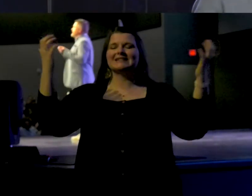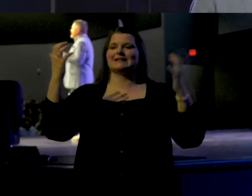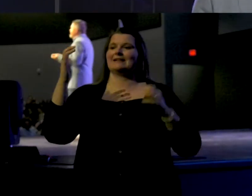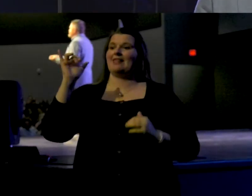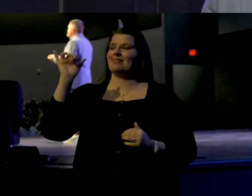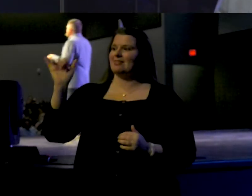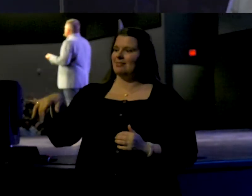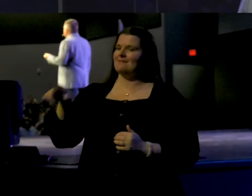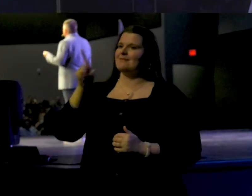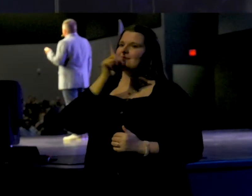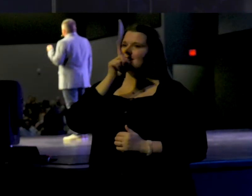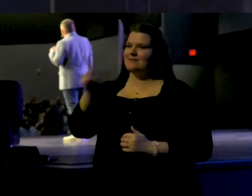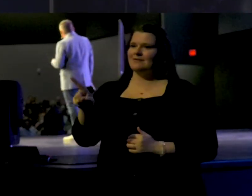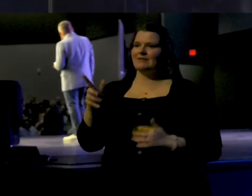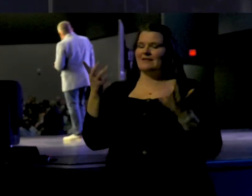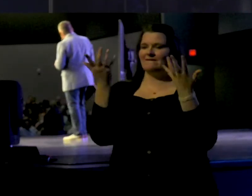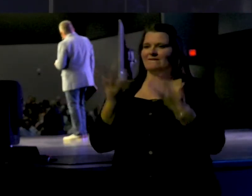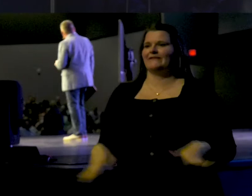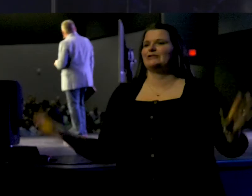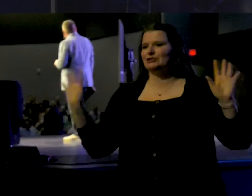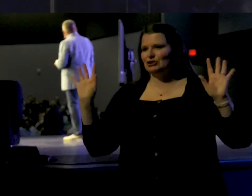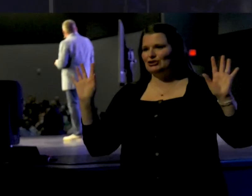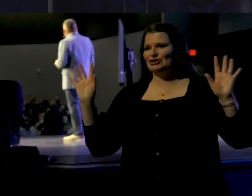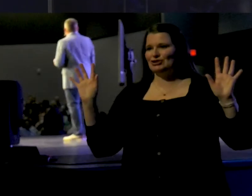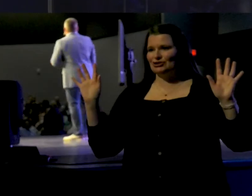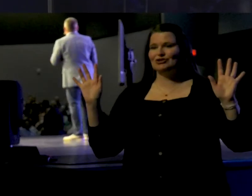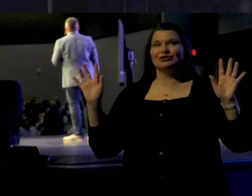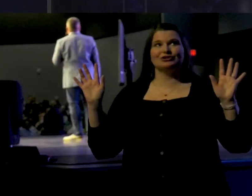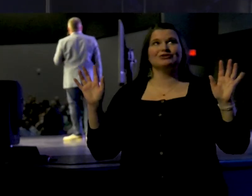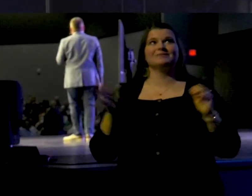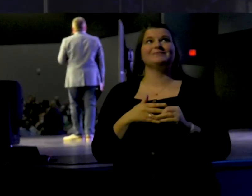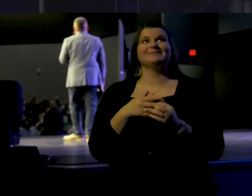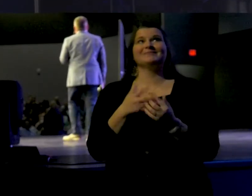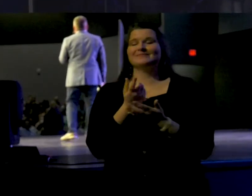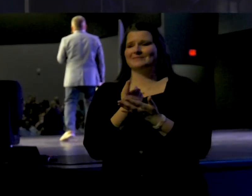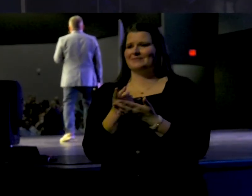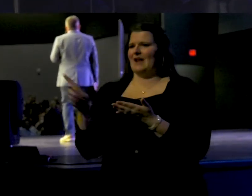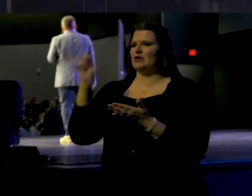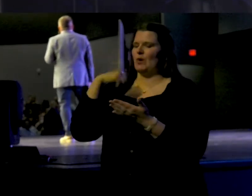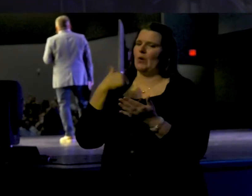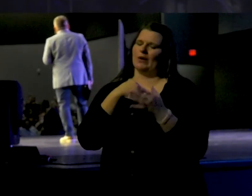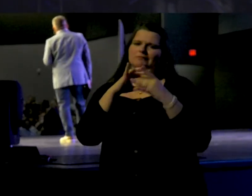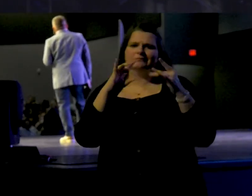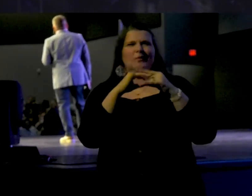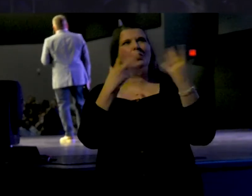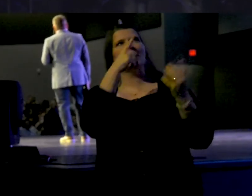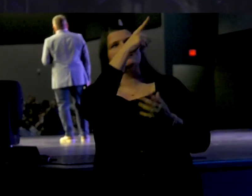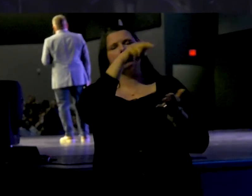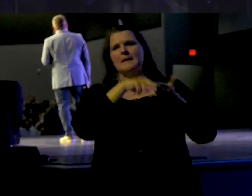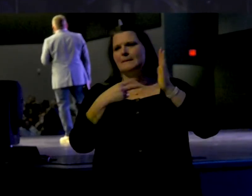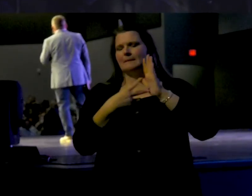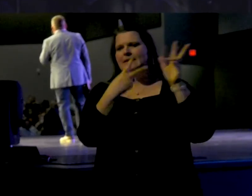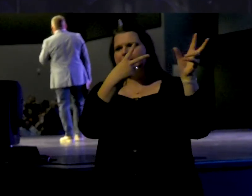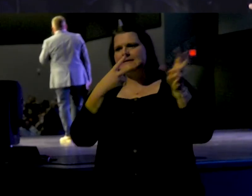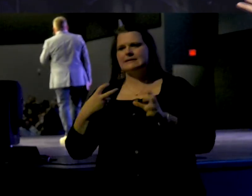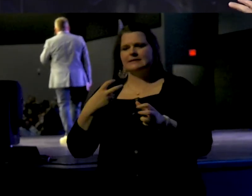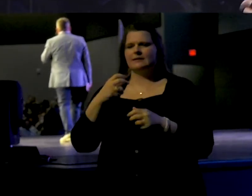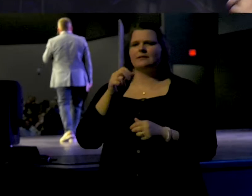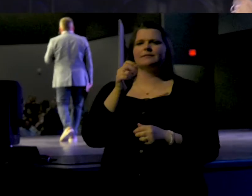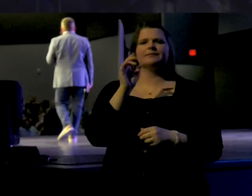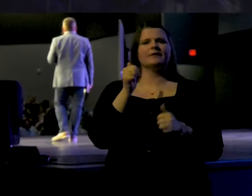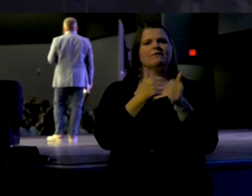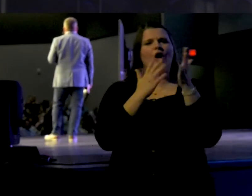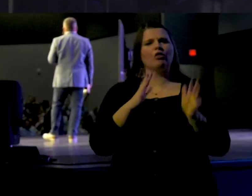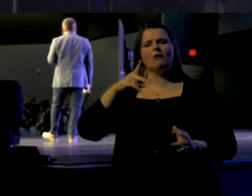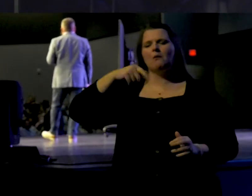is finished. And over the last week, we've been camping on what that means. The apostle Paul